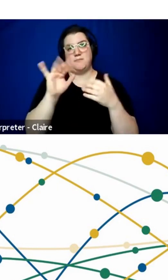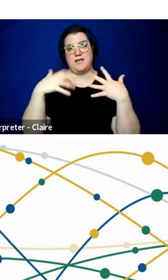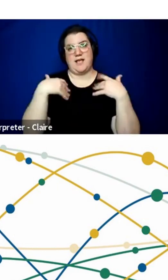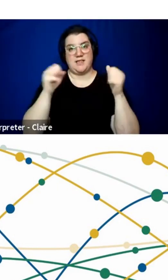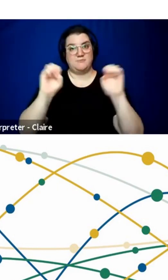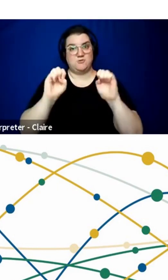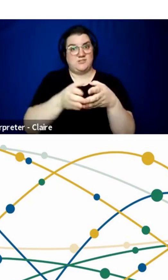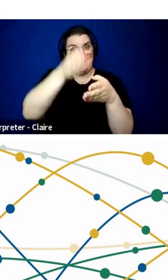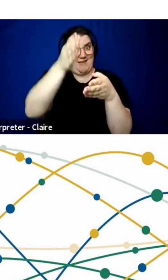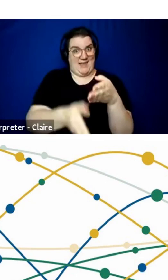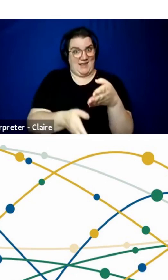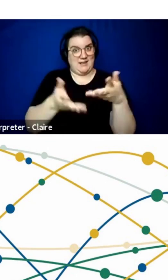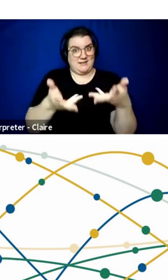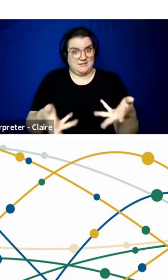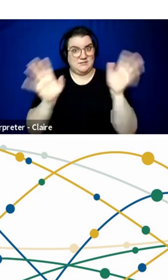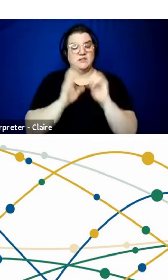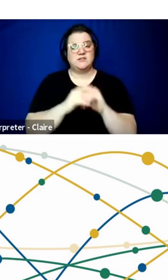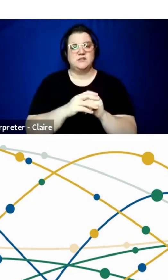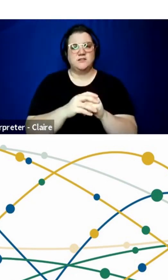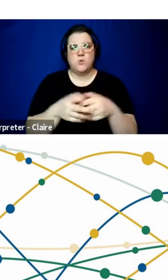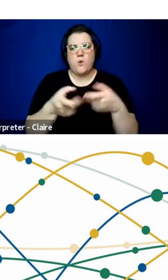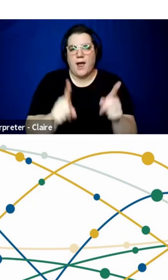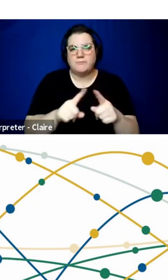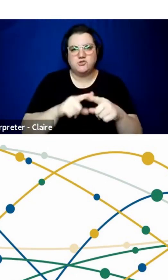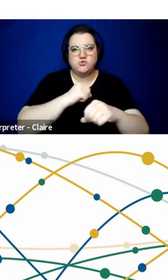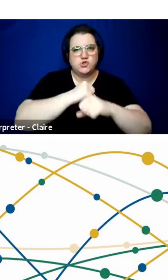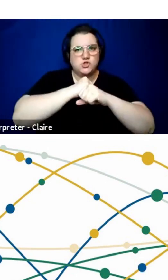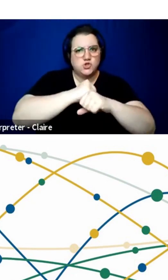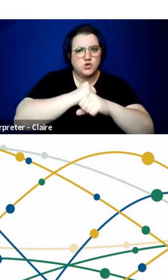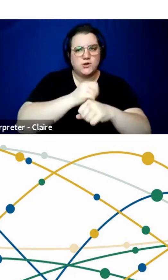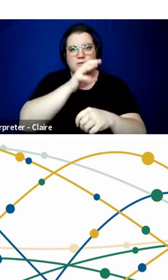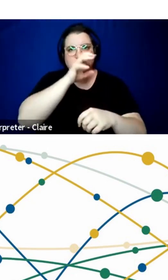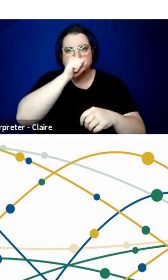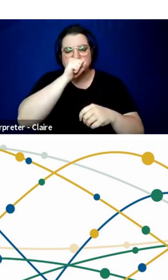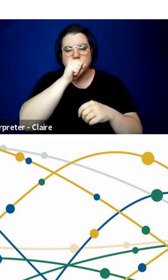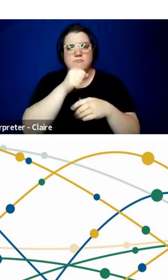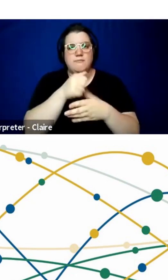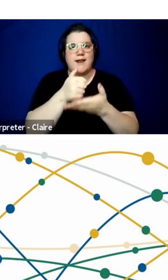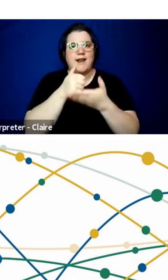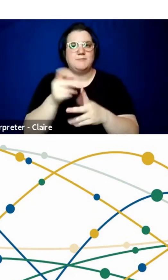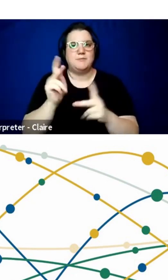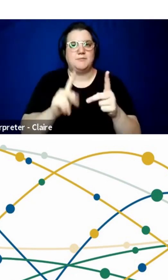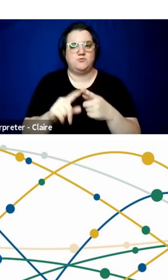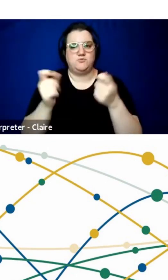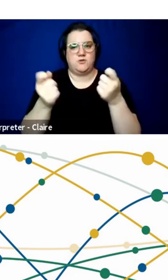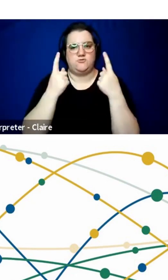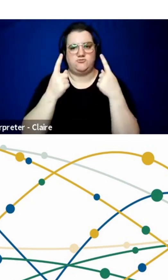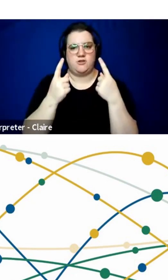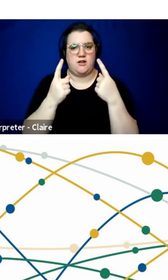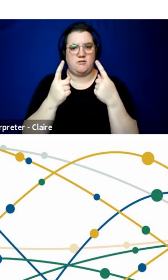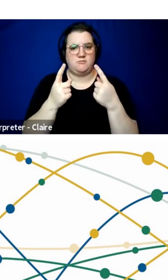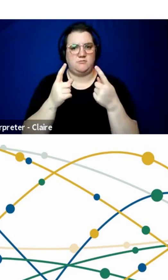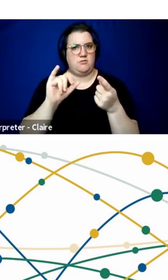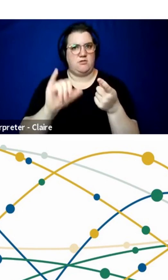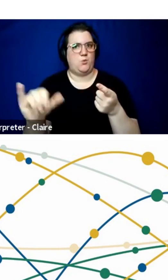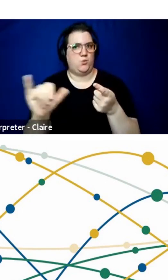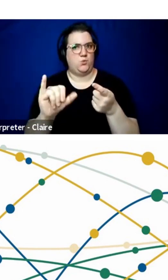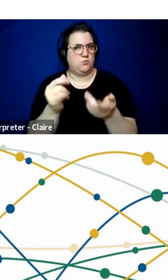is ended, what happens to the security and helping people to understand that as well?